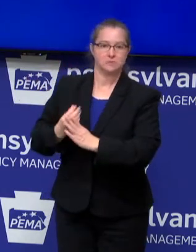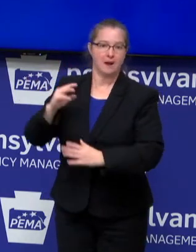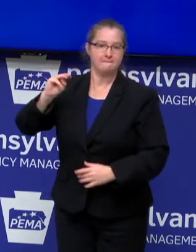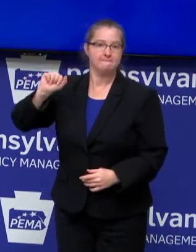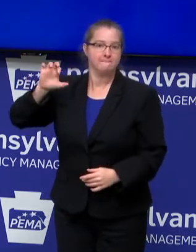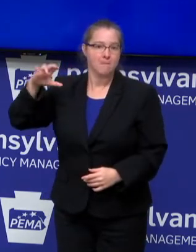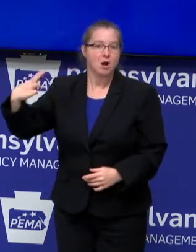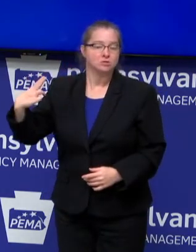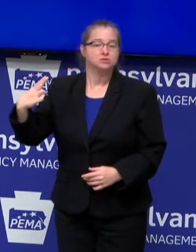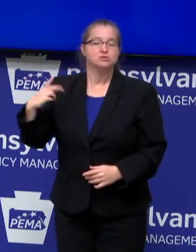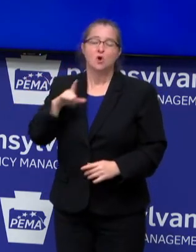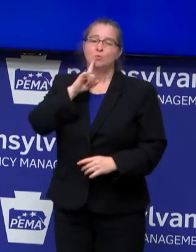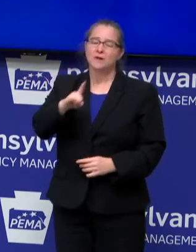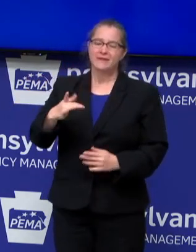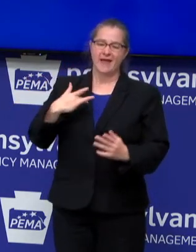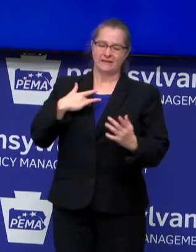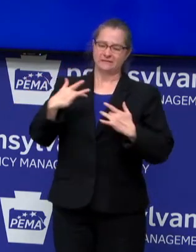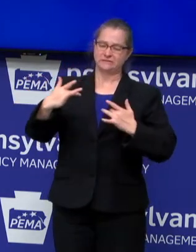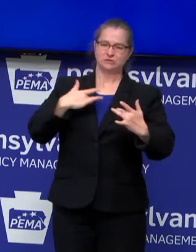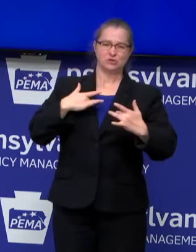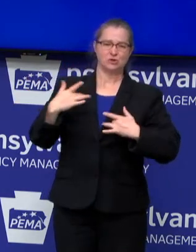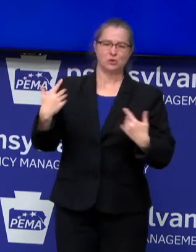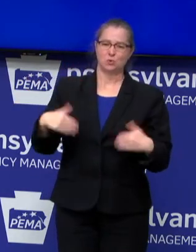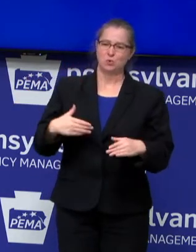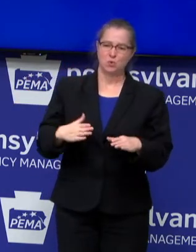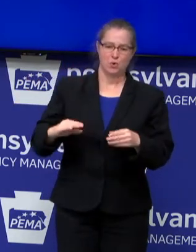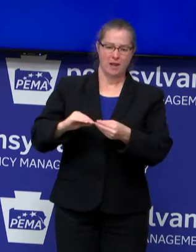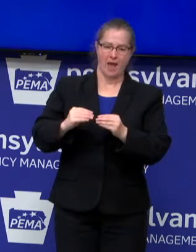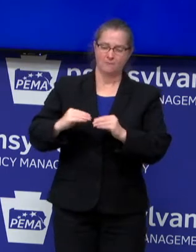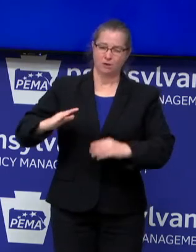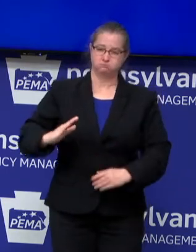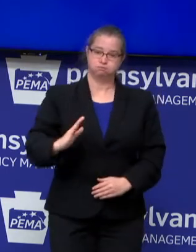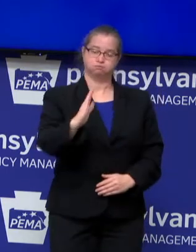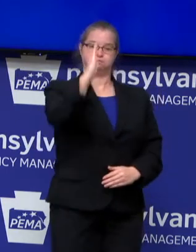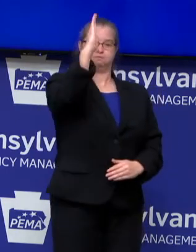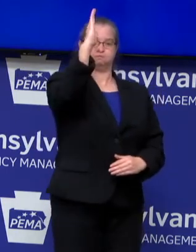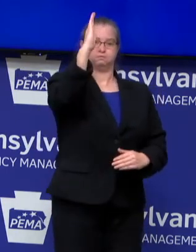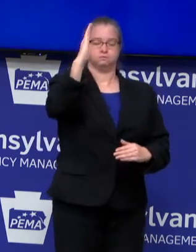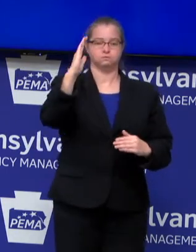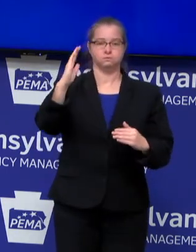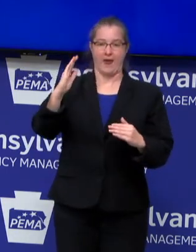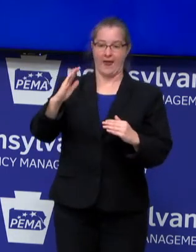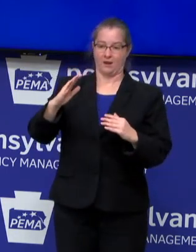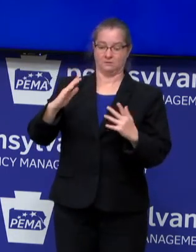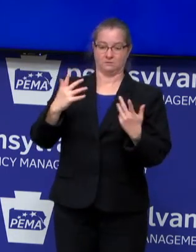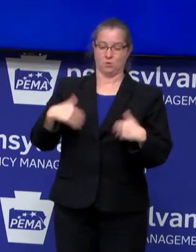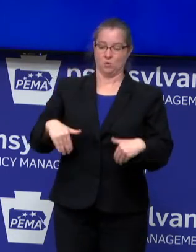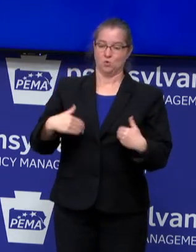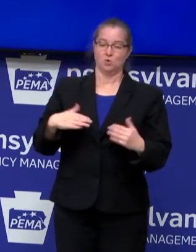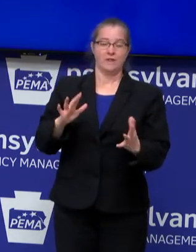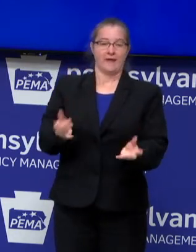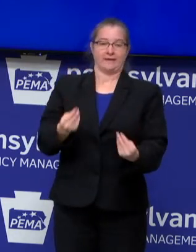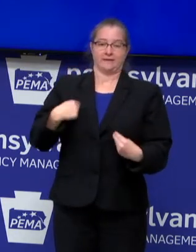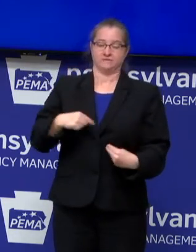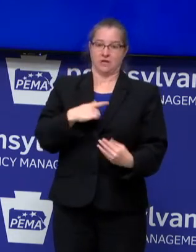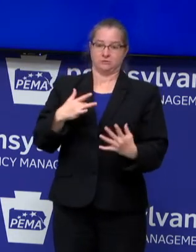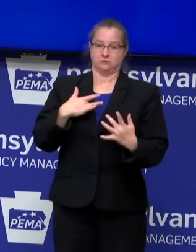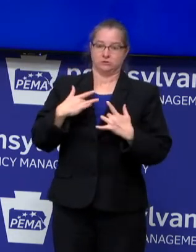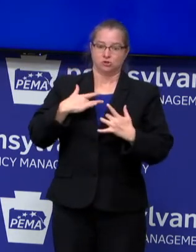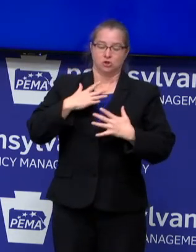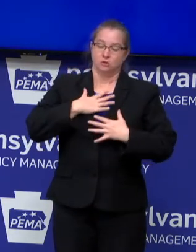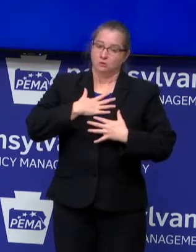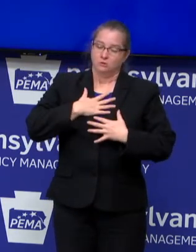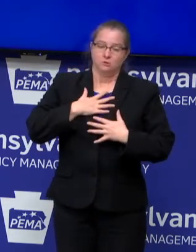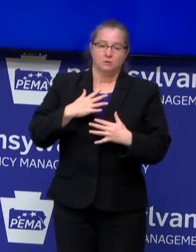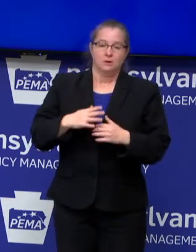the concerning trends and the rate of climb are truly things that give us tremendous pause.